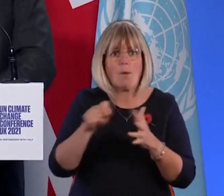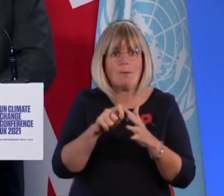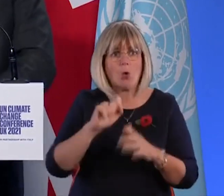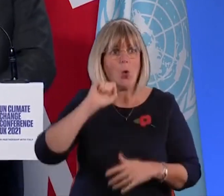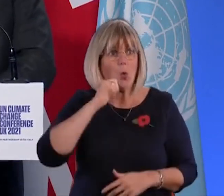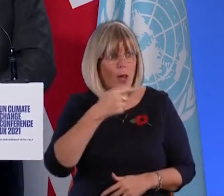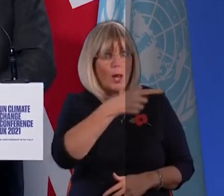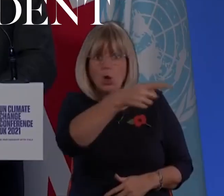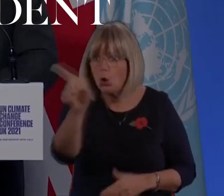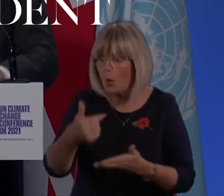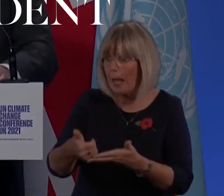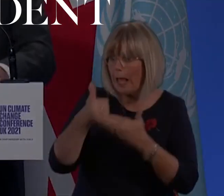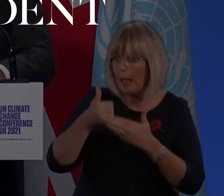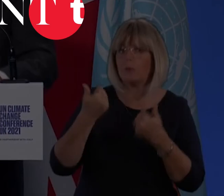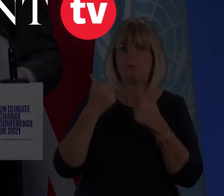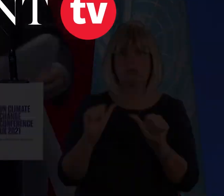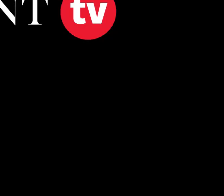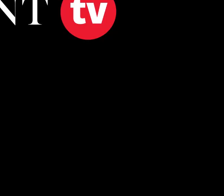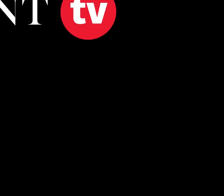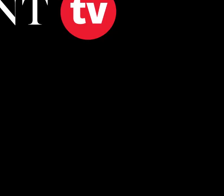or will you stand in the way?